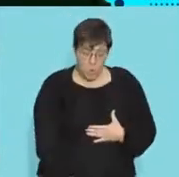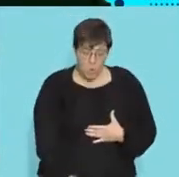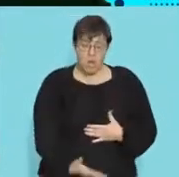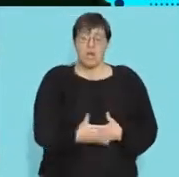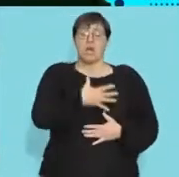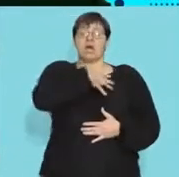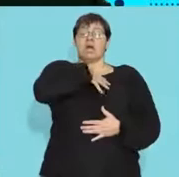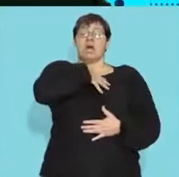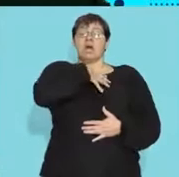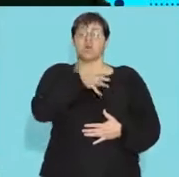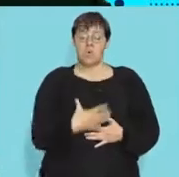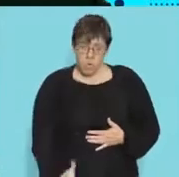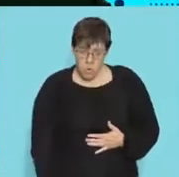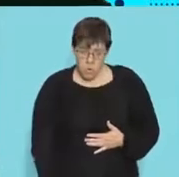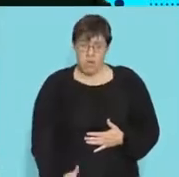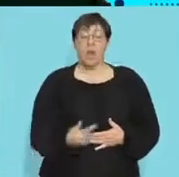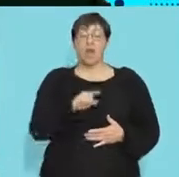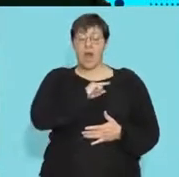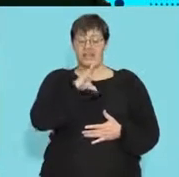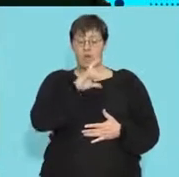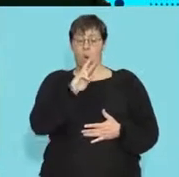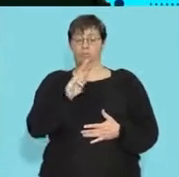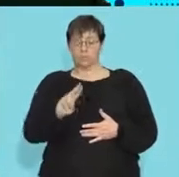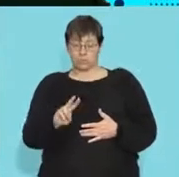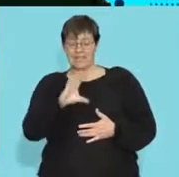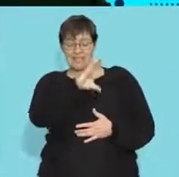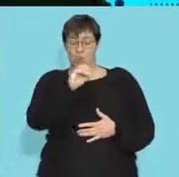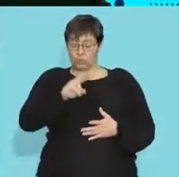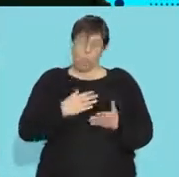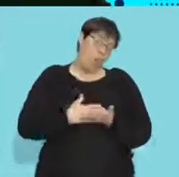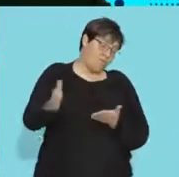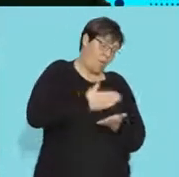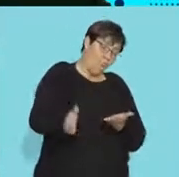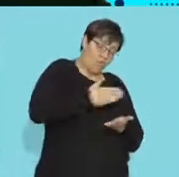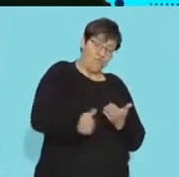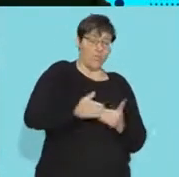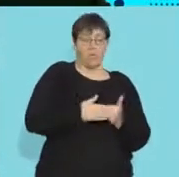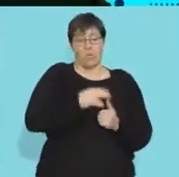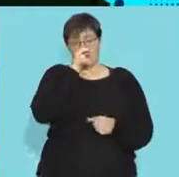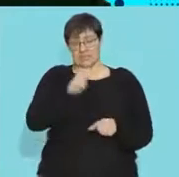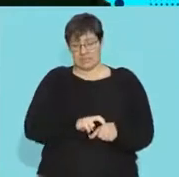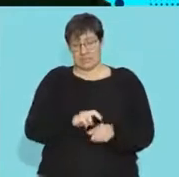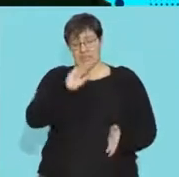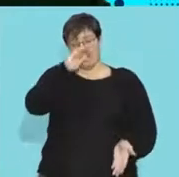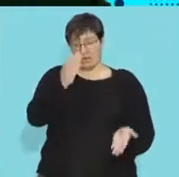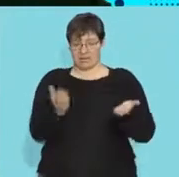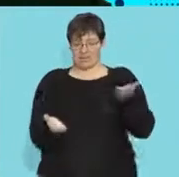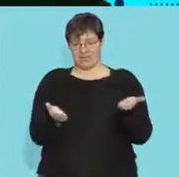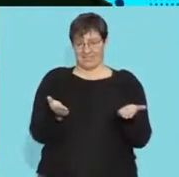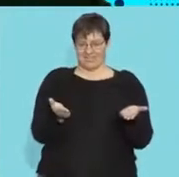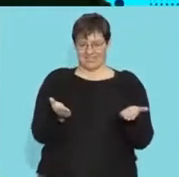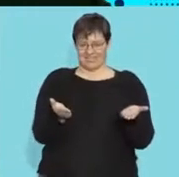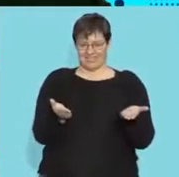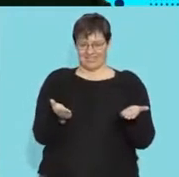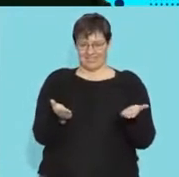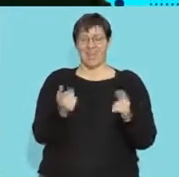all right i'm bringing in more oxygen i'm breathing more out more carbon dioxide and i'm breathing a few